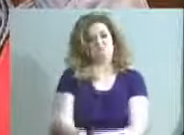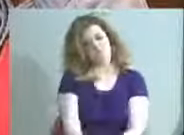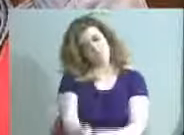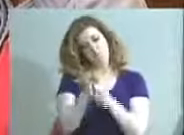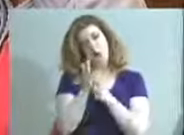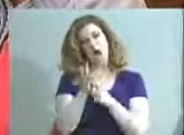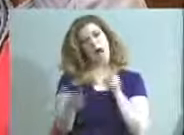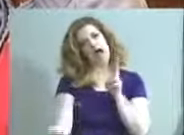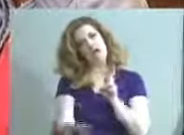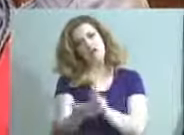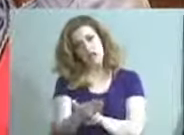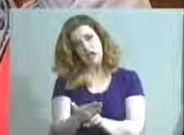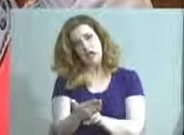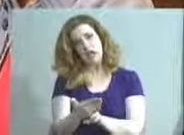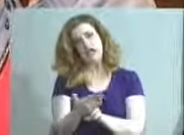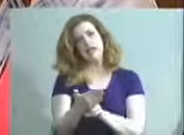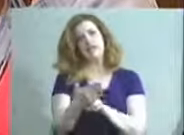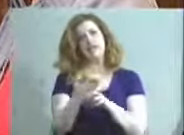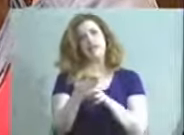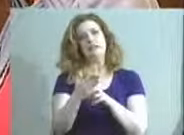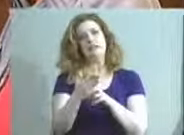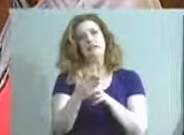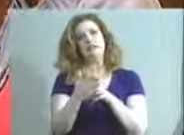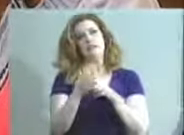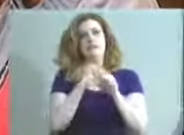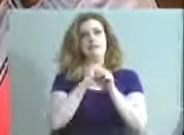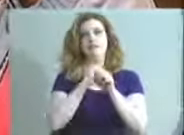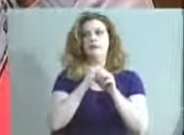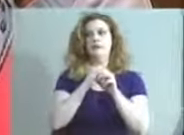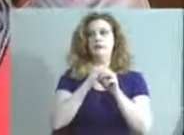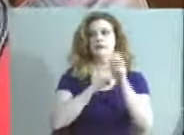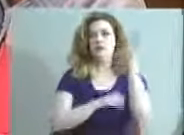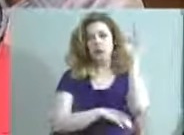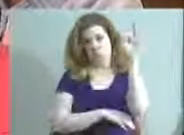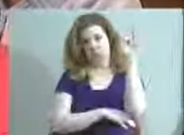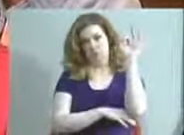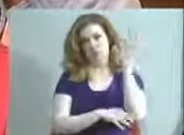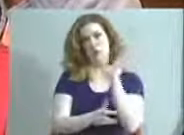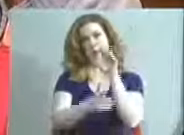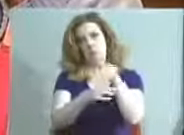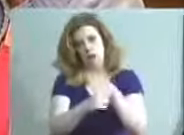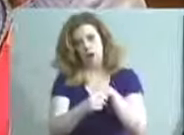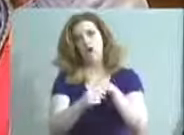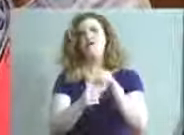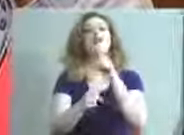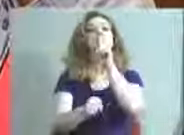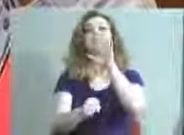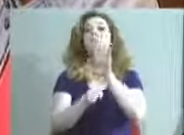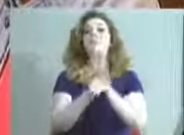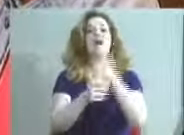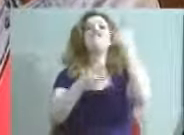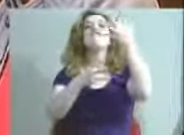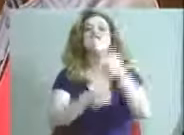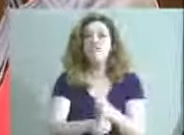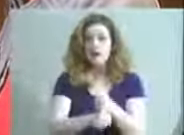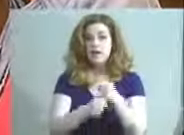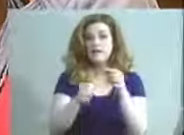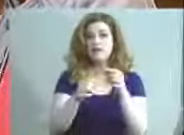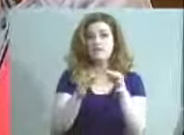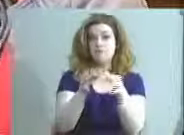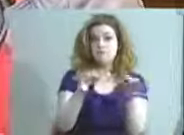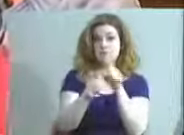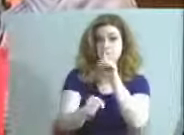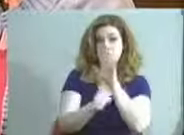that proselytizing seems to be a part of their health commitment, of their faith commitment, pardon me, while sex